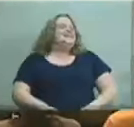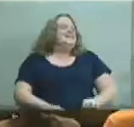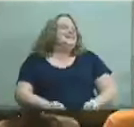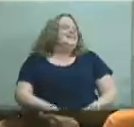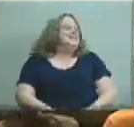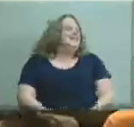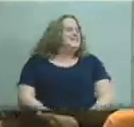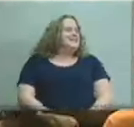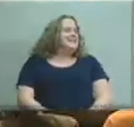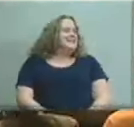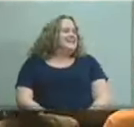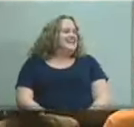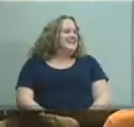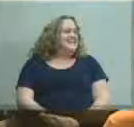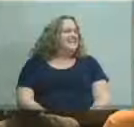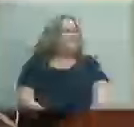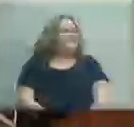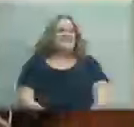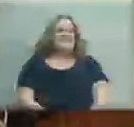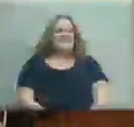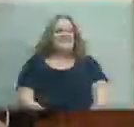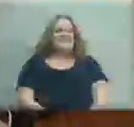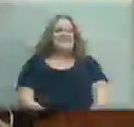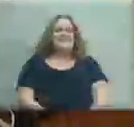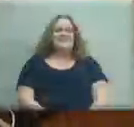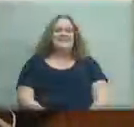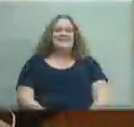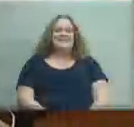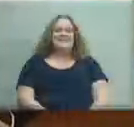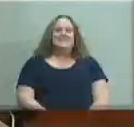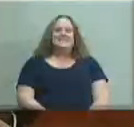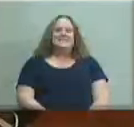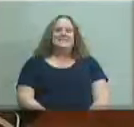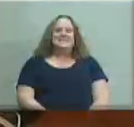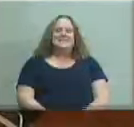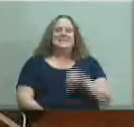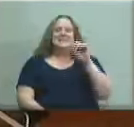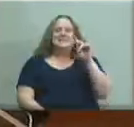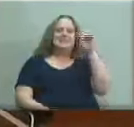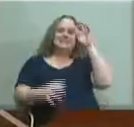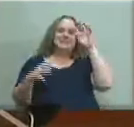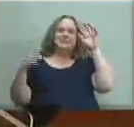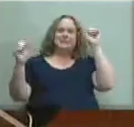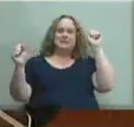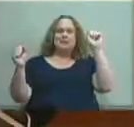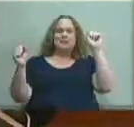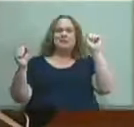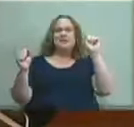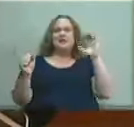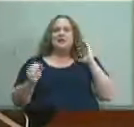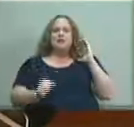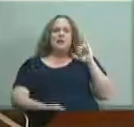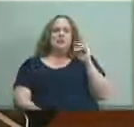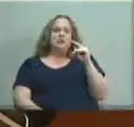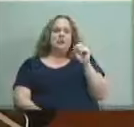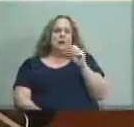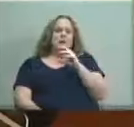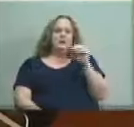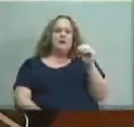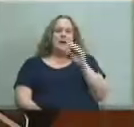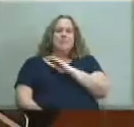three minutes Bell after two and a half thank you very much yeah superintendent Harkins chairman Jones and board members